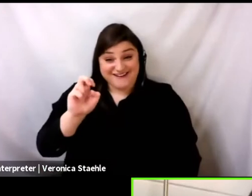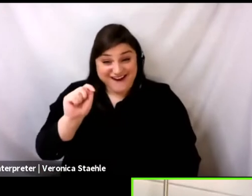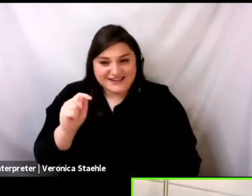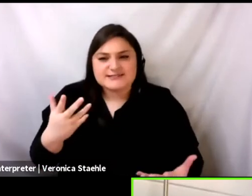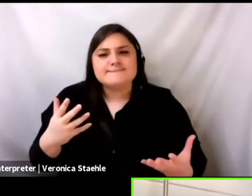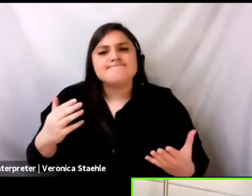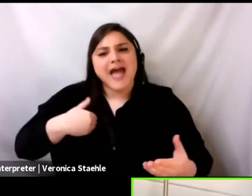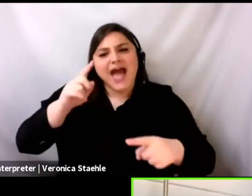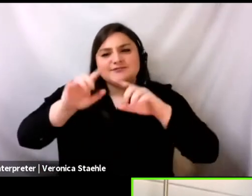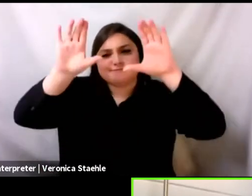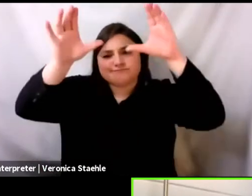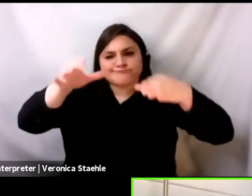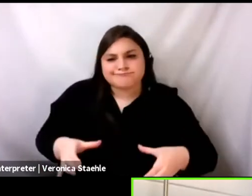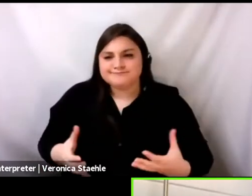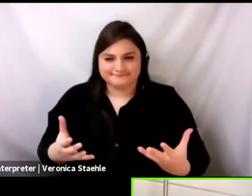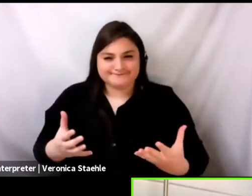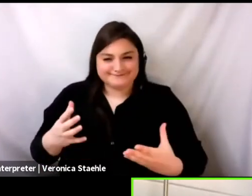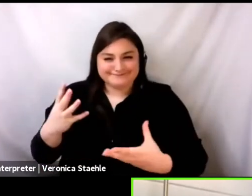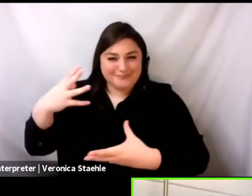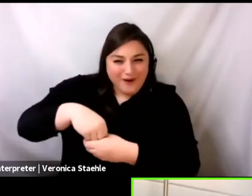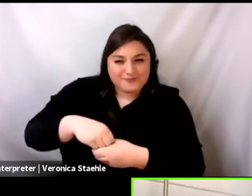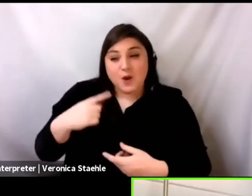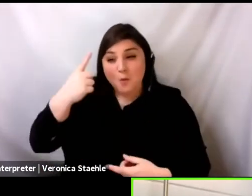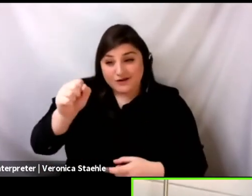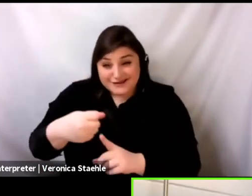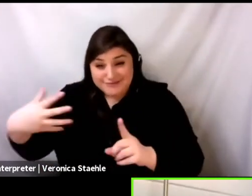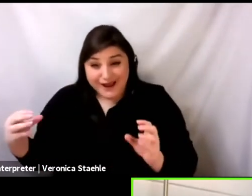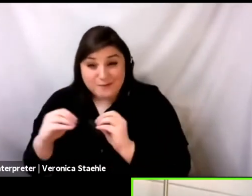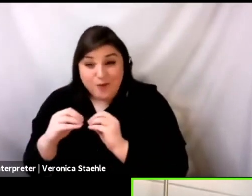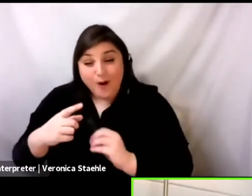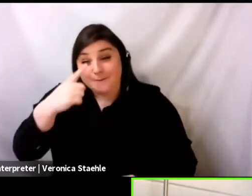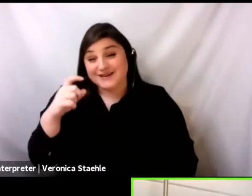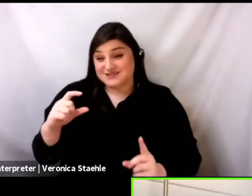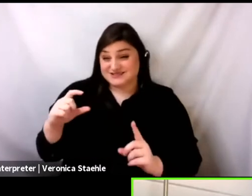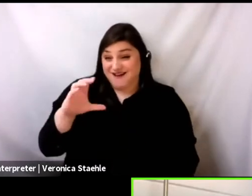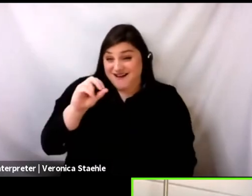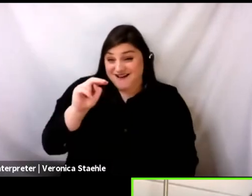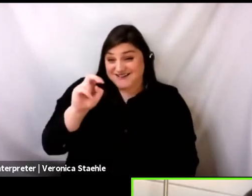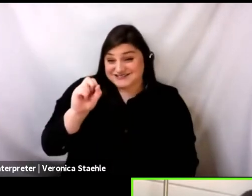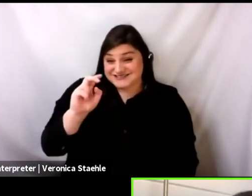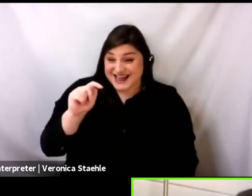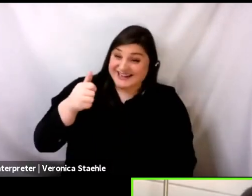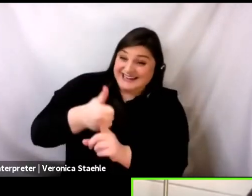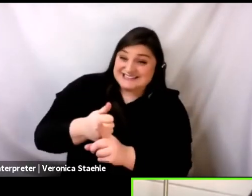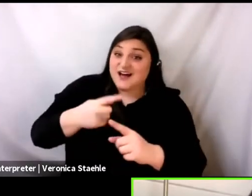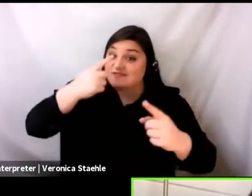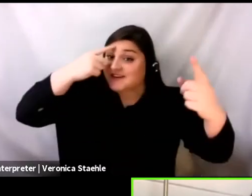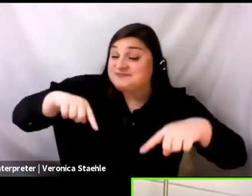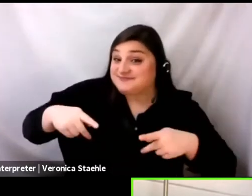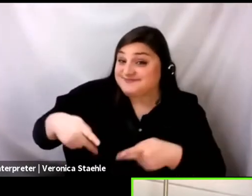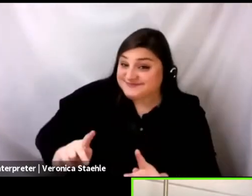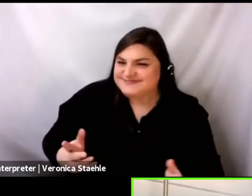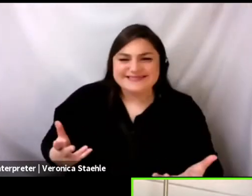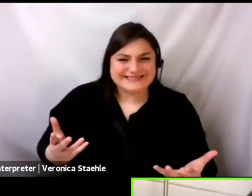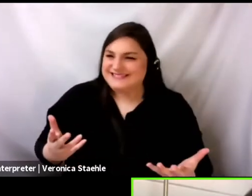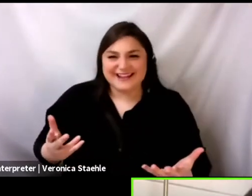talk a little bit more about that? Because, you know, I, I see consent in such a rigid way. And even after talking to you initially about TogetherNet,